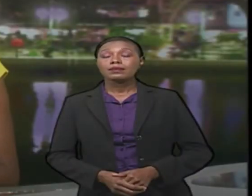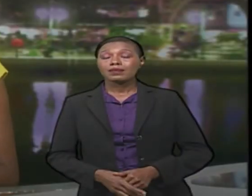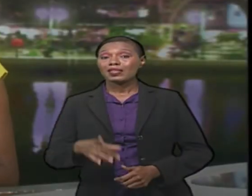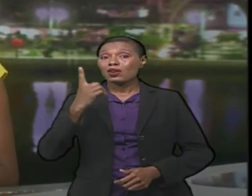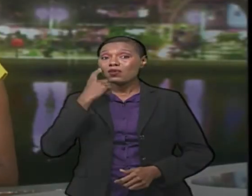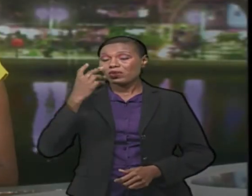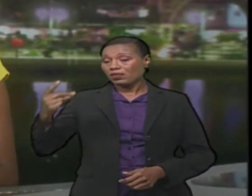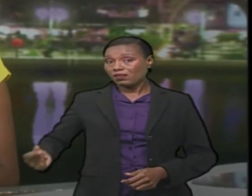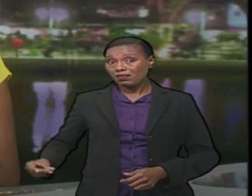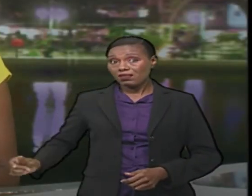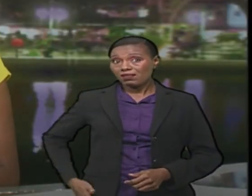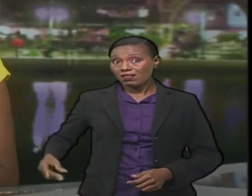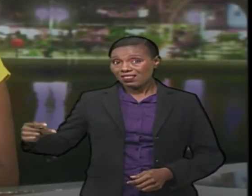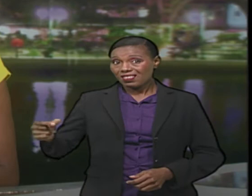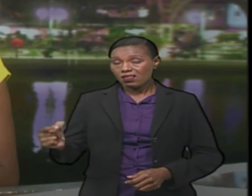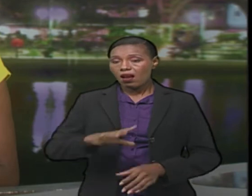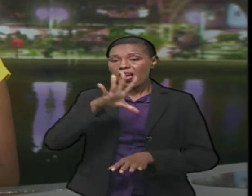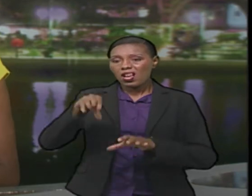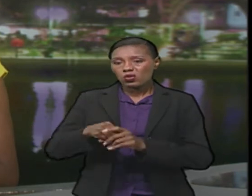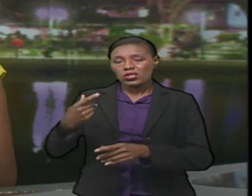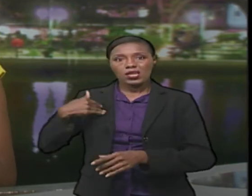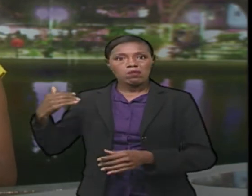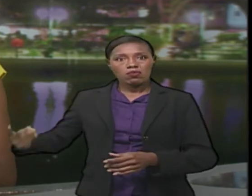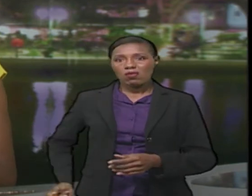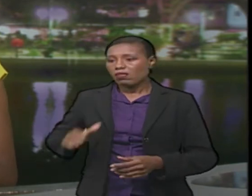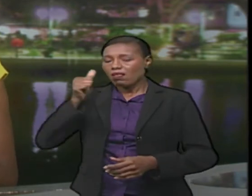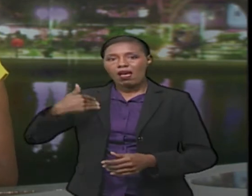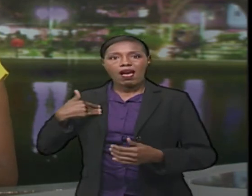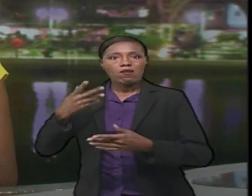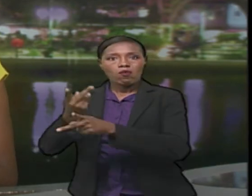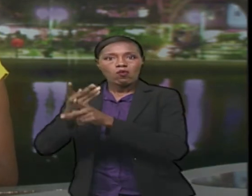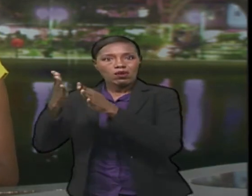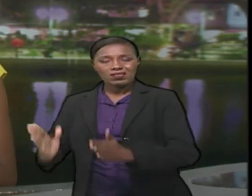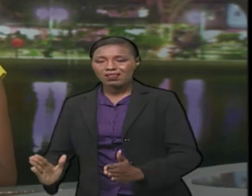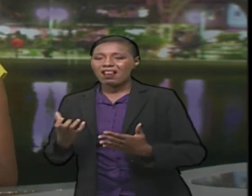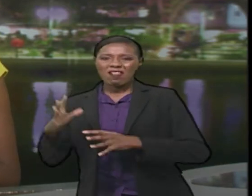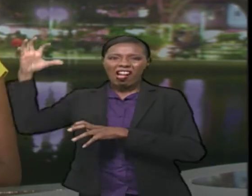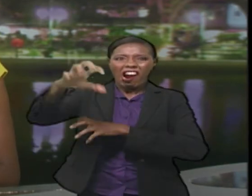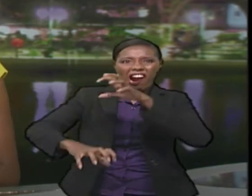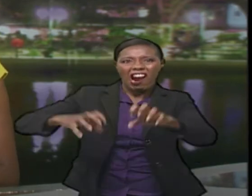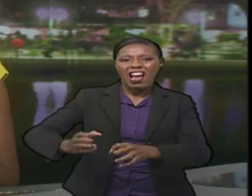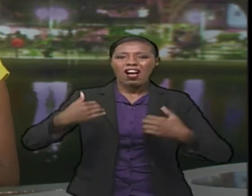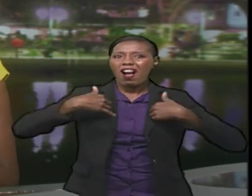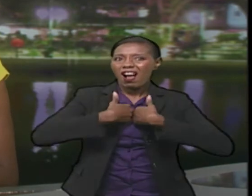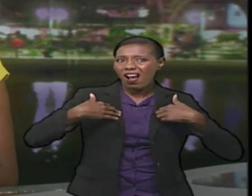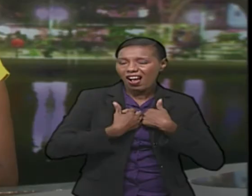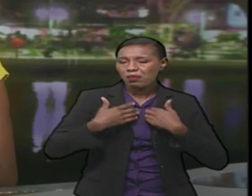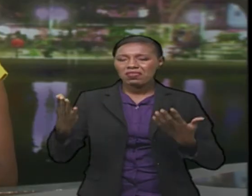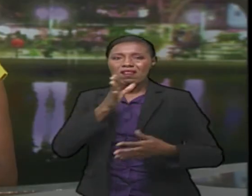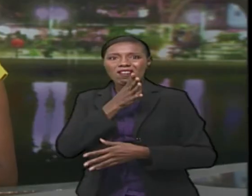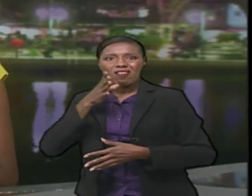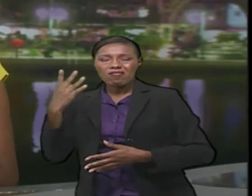Recent attacks by dogs, including strays on livestock, have cost farmers a pretty penny. The attacks have prompted the